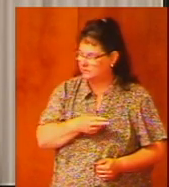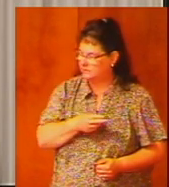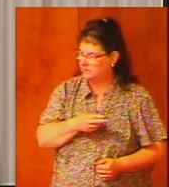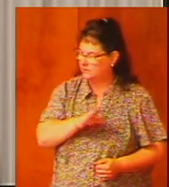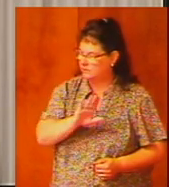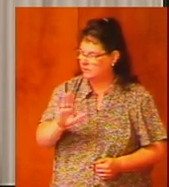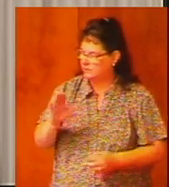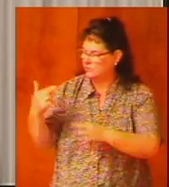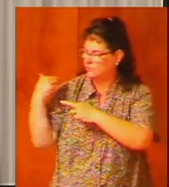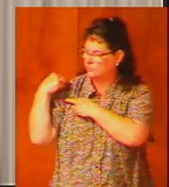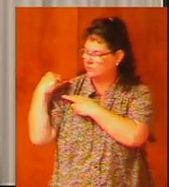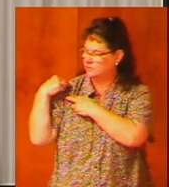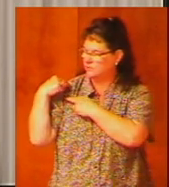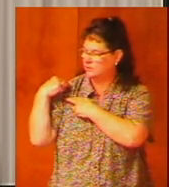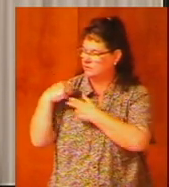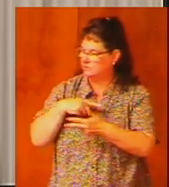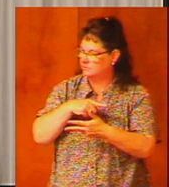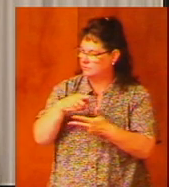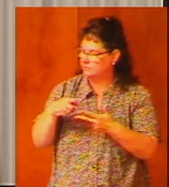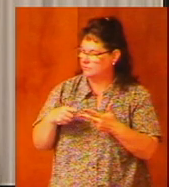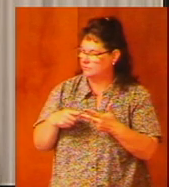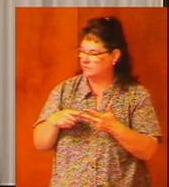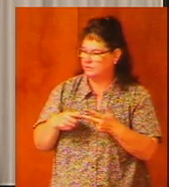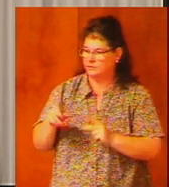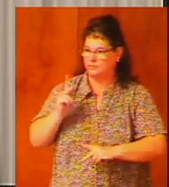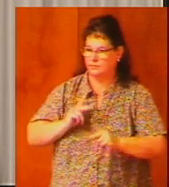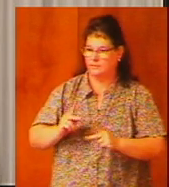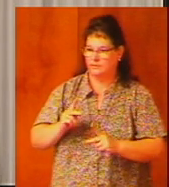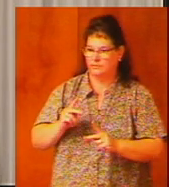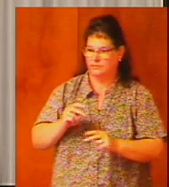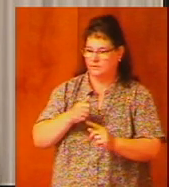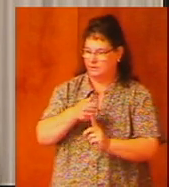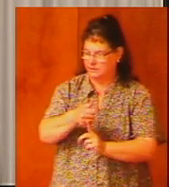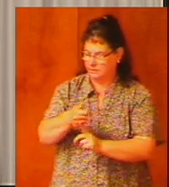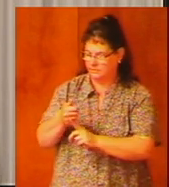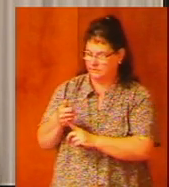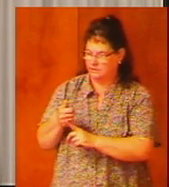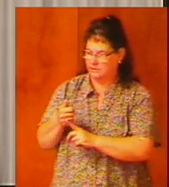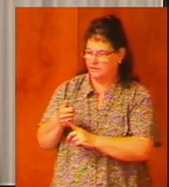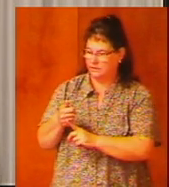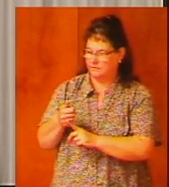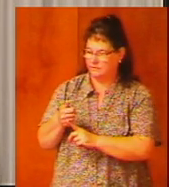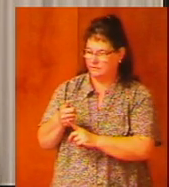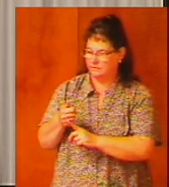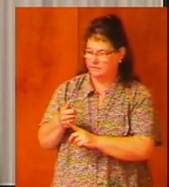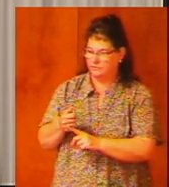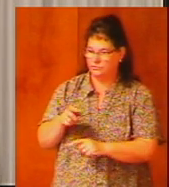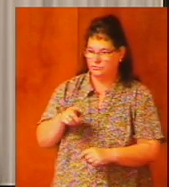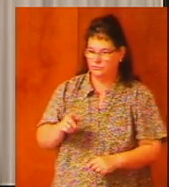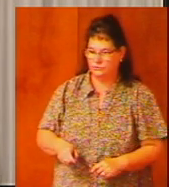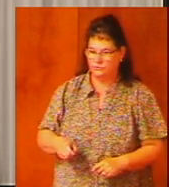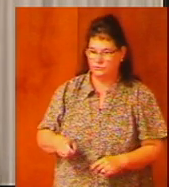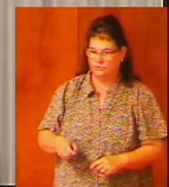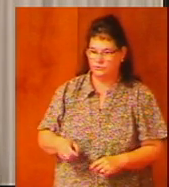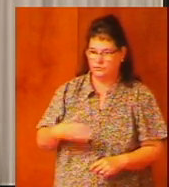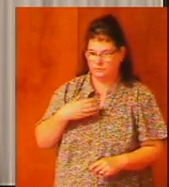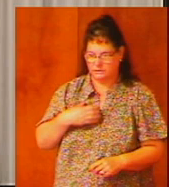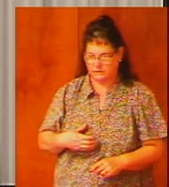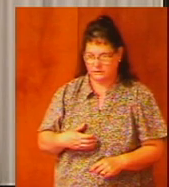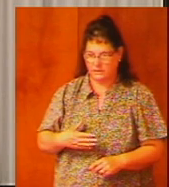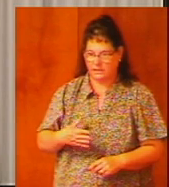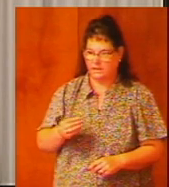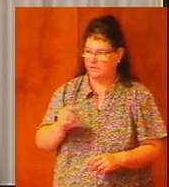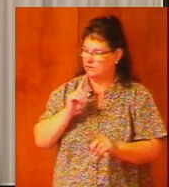their duty the people themselves should have desired